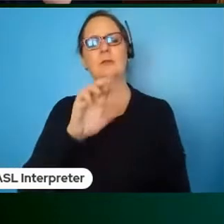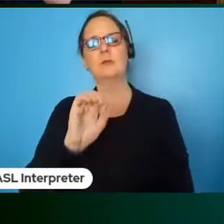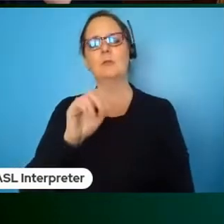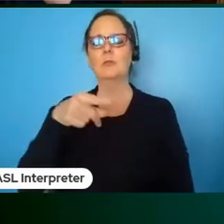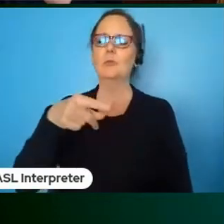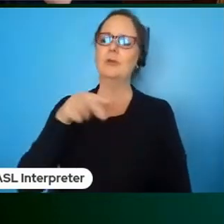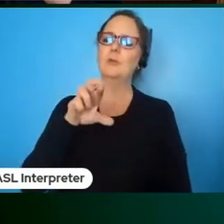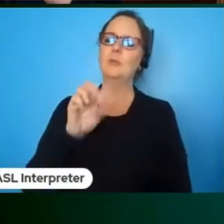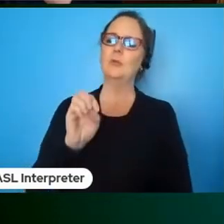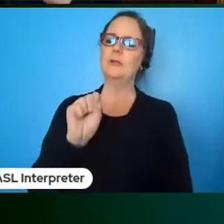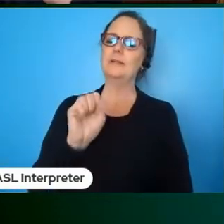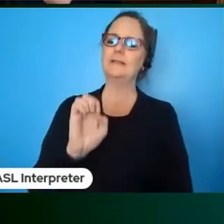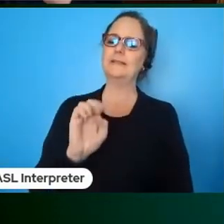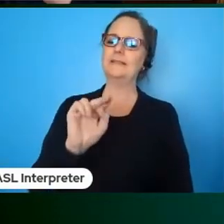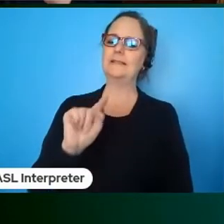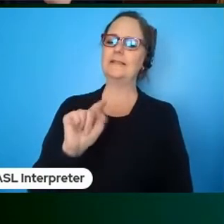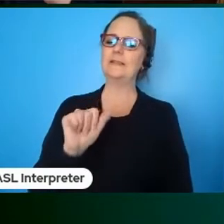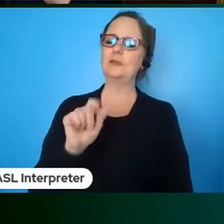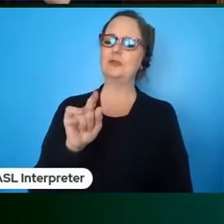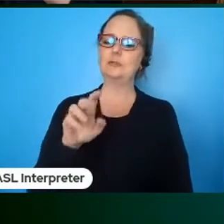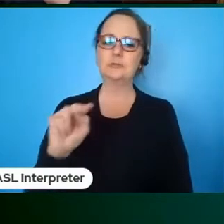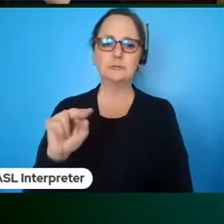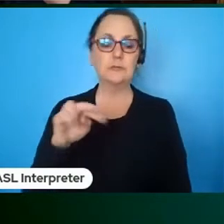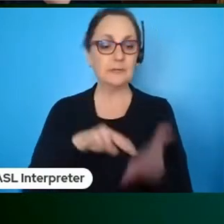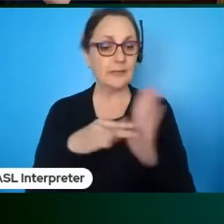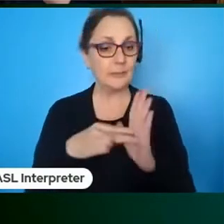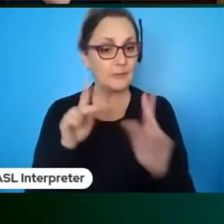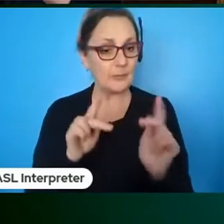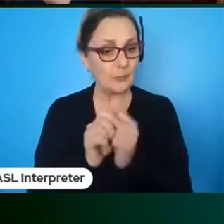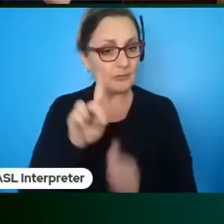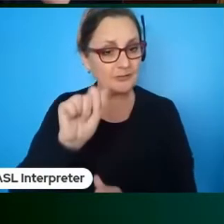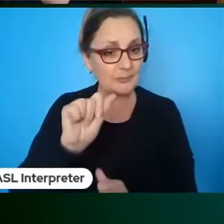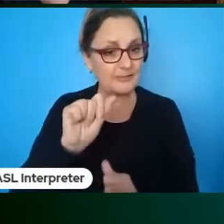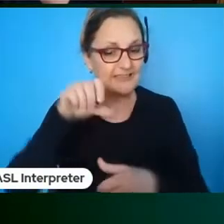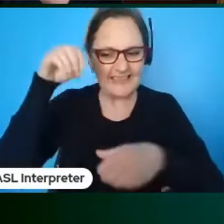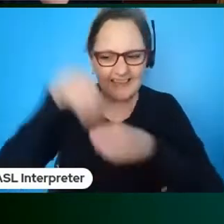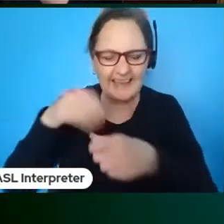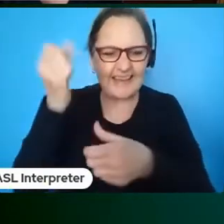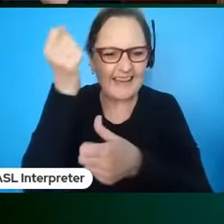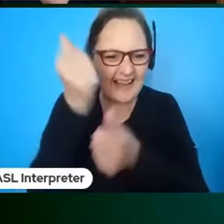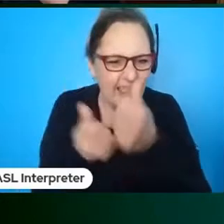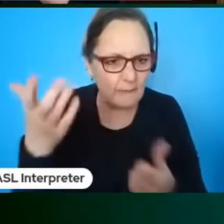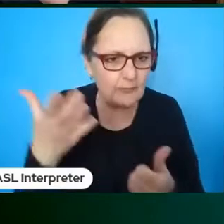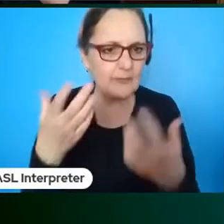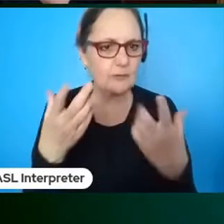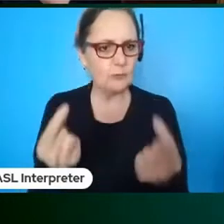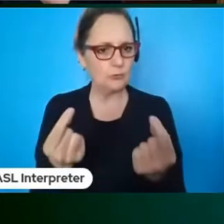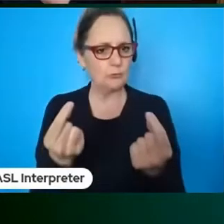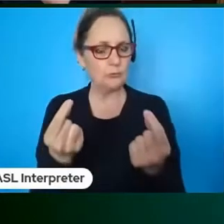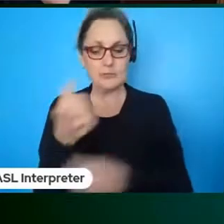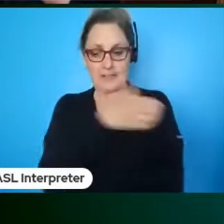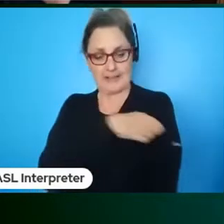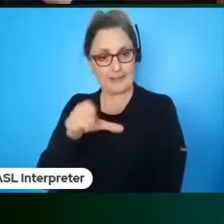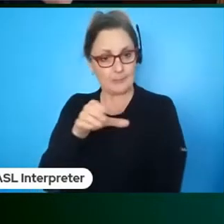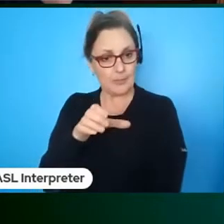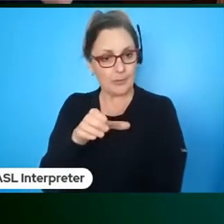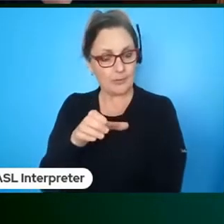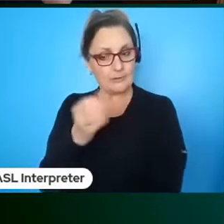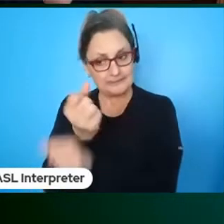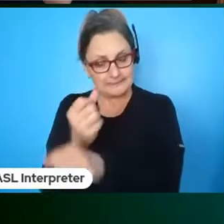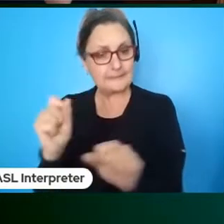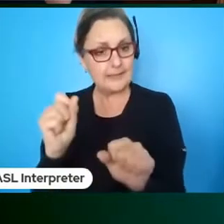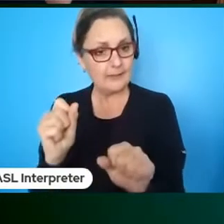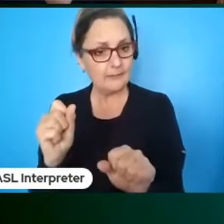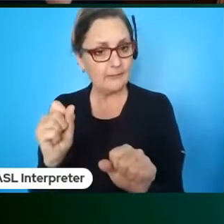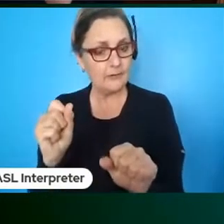in the core and fabric of everything that you do empowered and safe so that they are feel comfortable